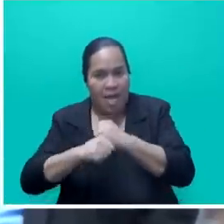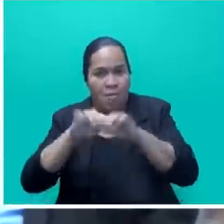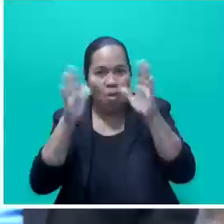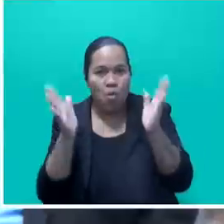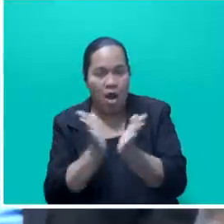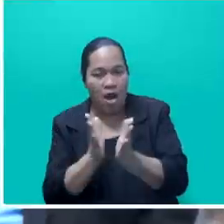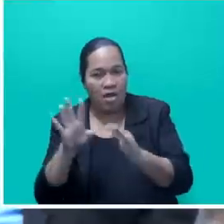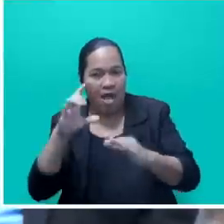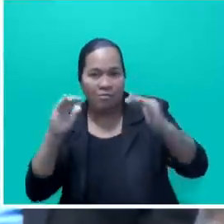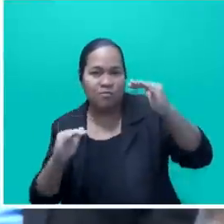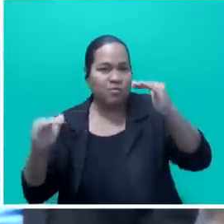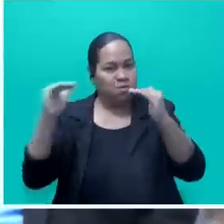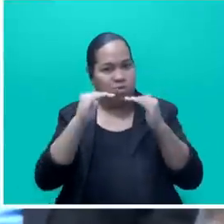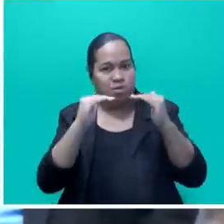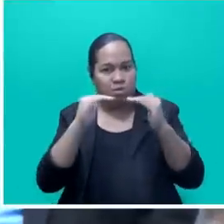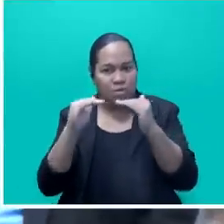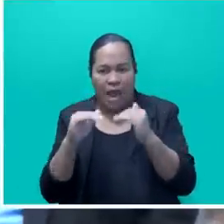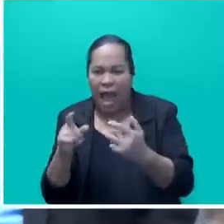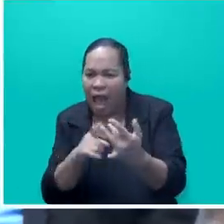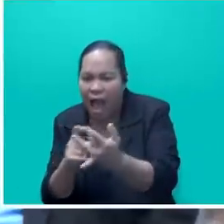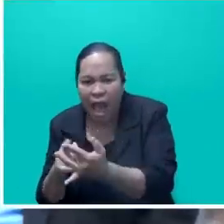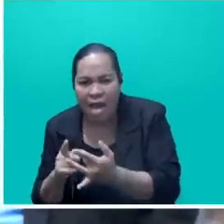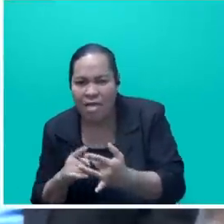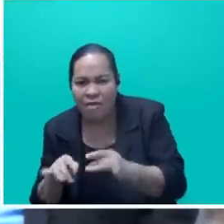a feat that very few airlines have achieved.